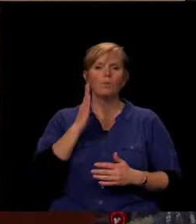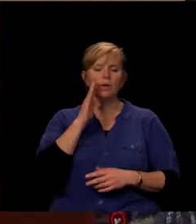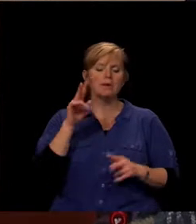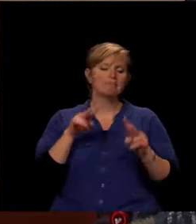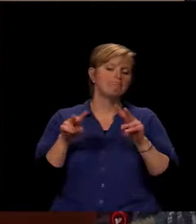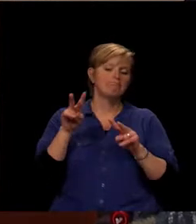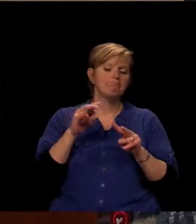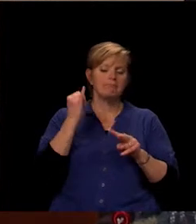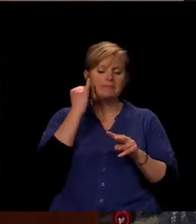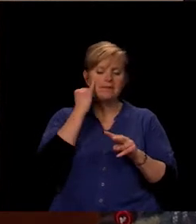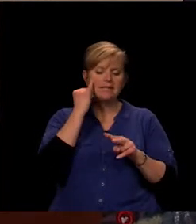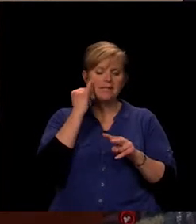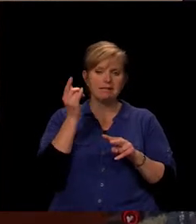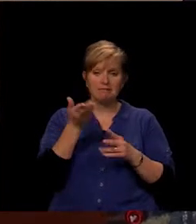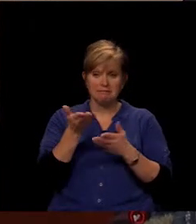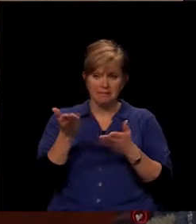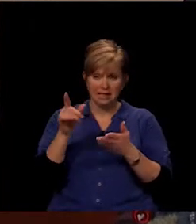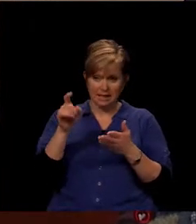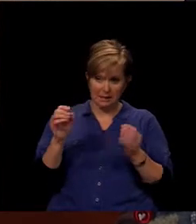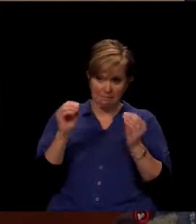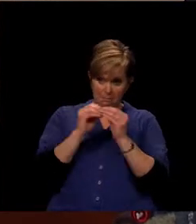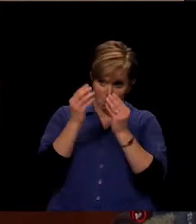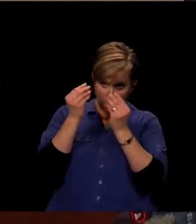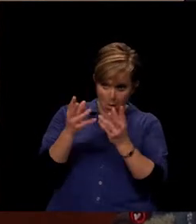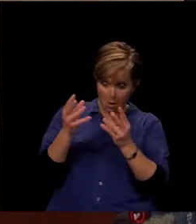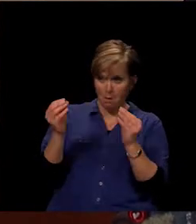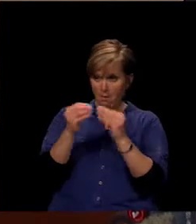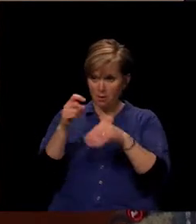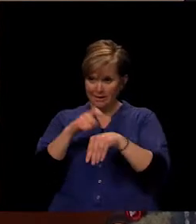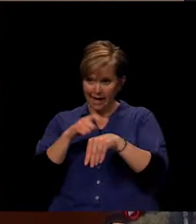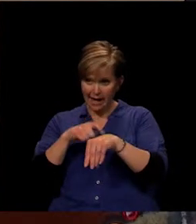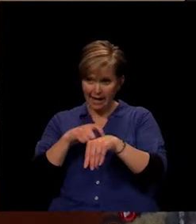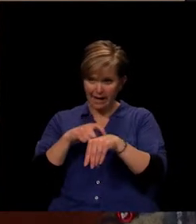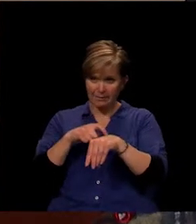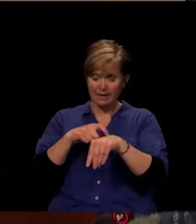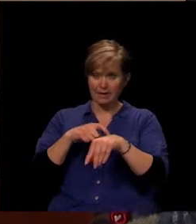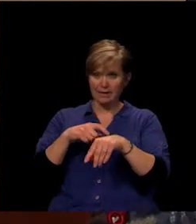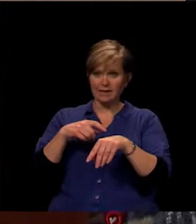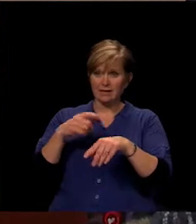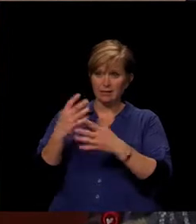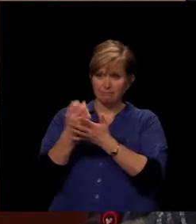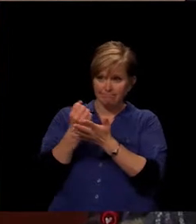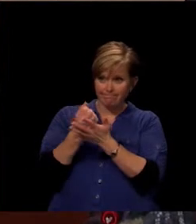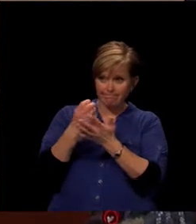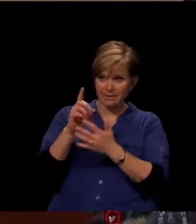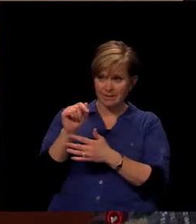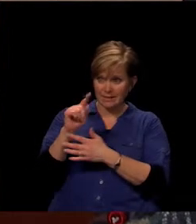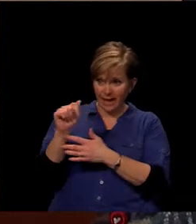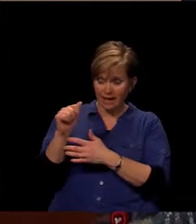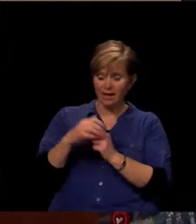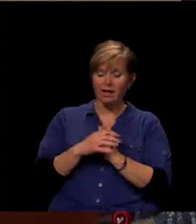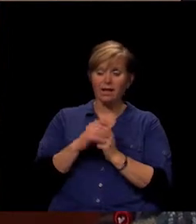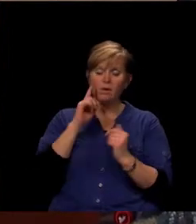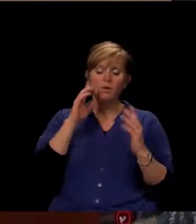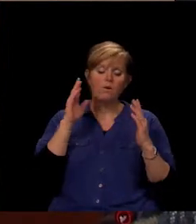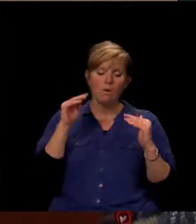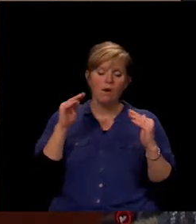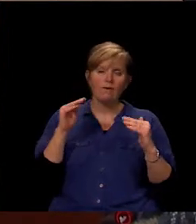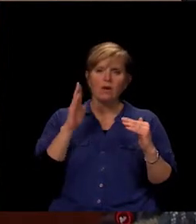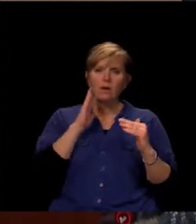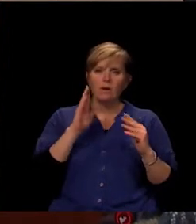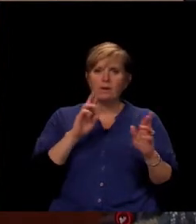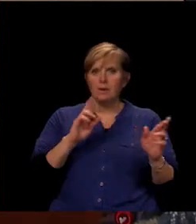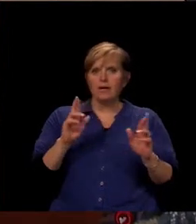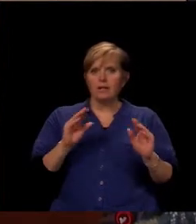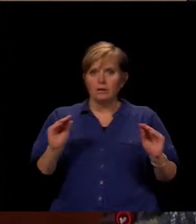whether they need more information, more time, that kind of thing. And, and be ready to move on that as soon as, as soon as we can.